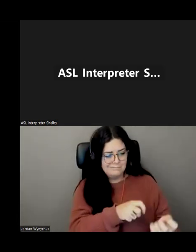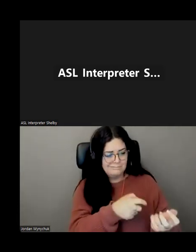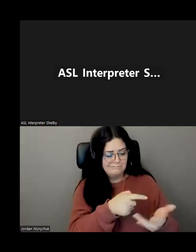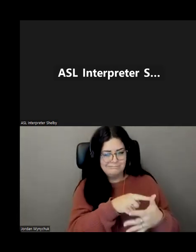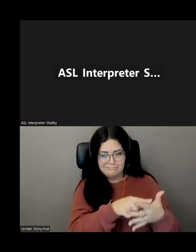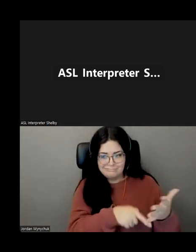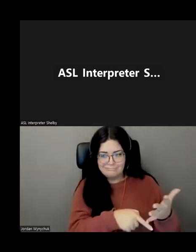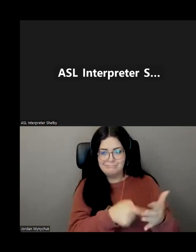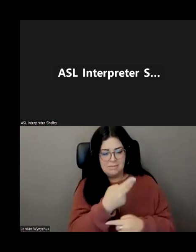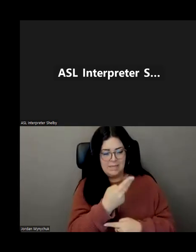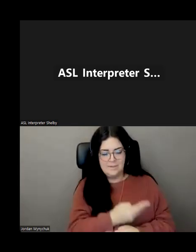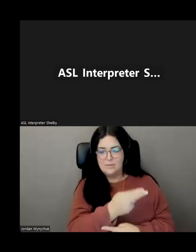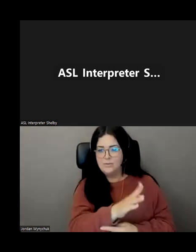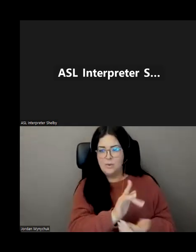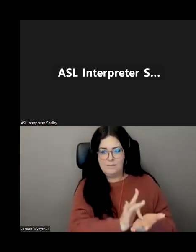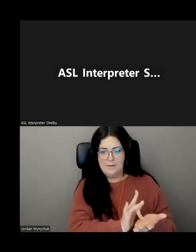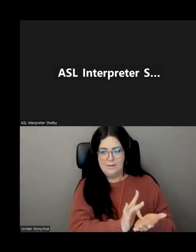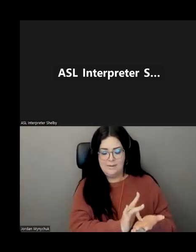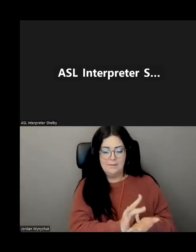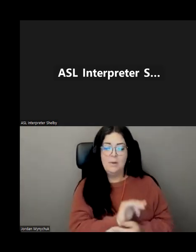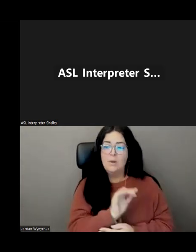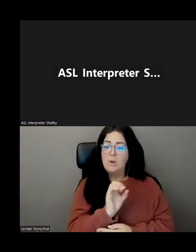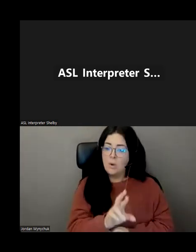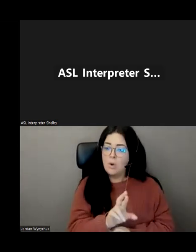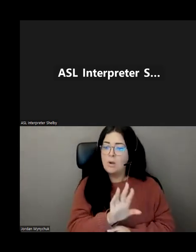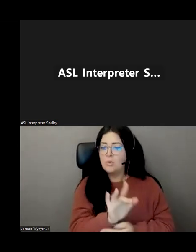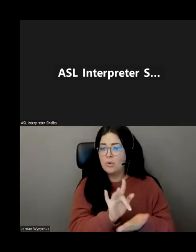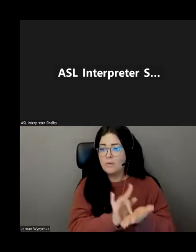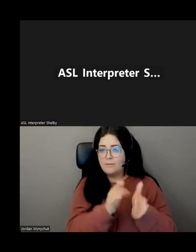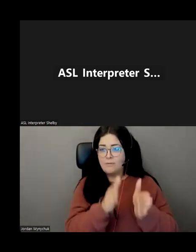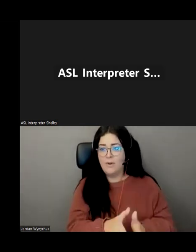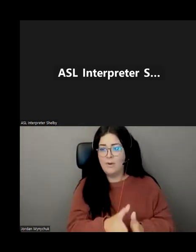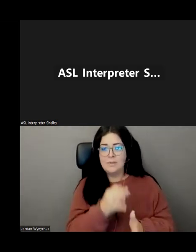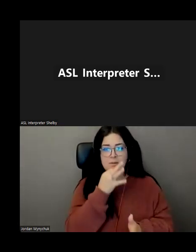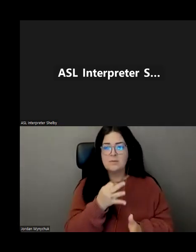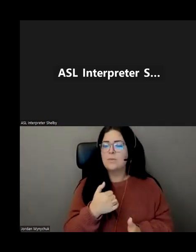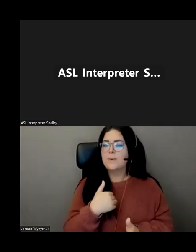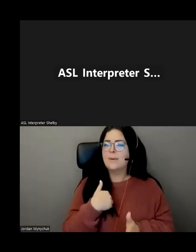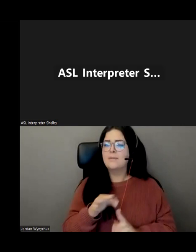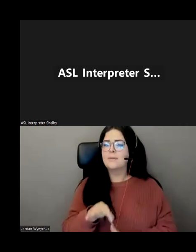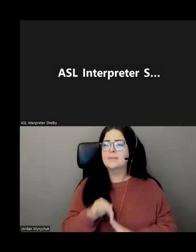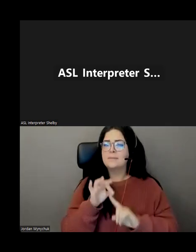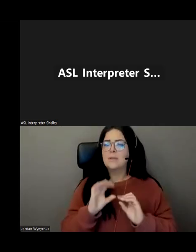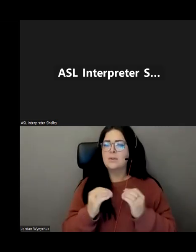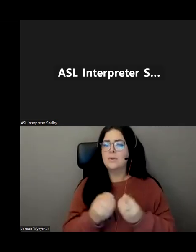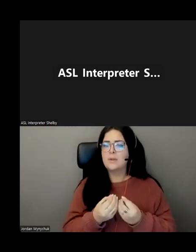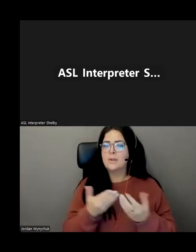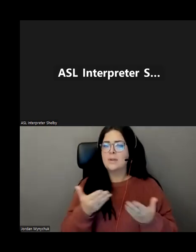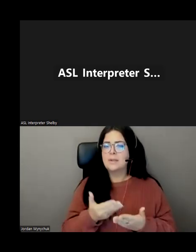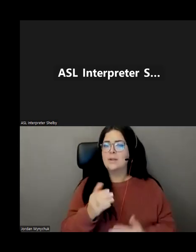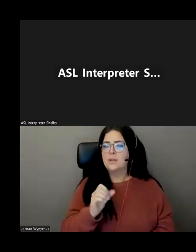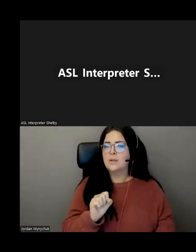um there's uh an organization here in st john's and i'm sorry for the